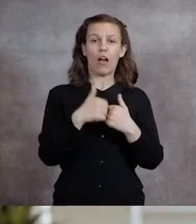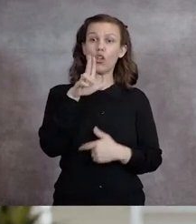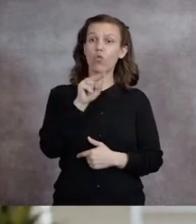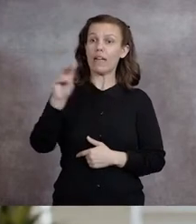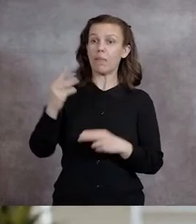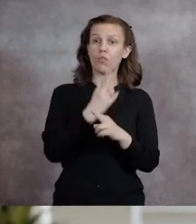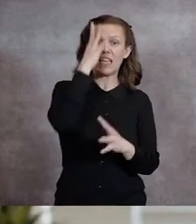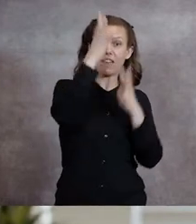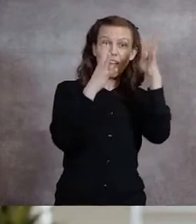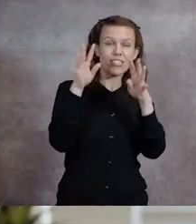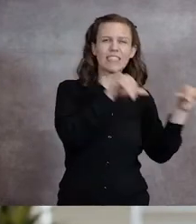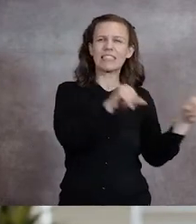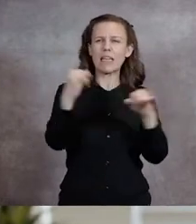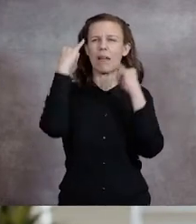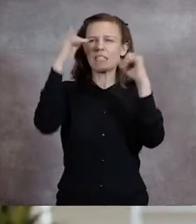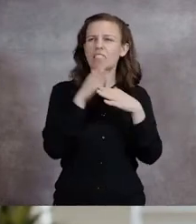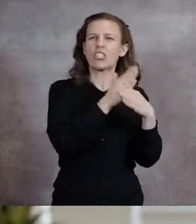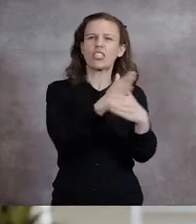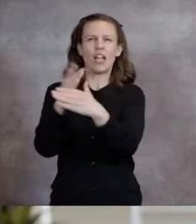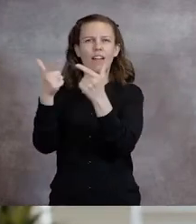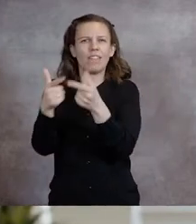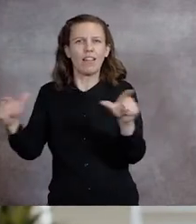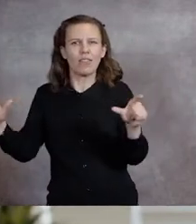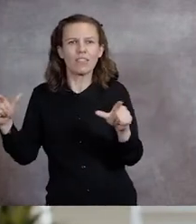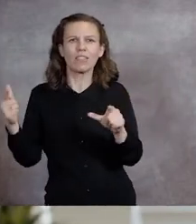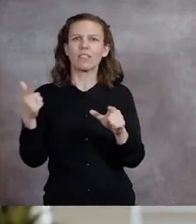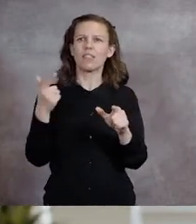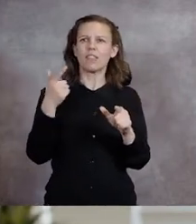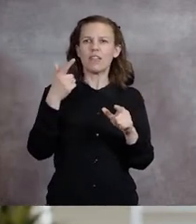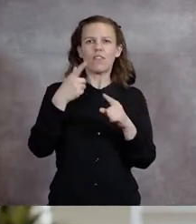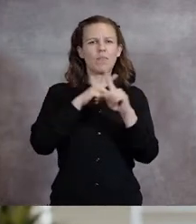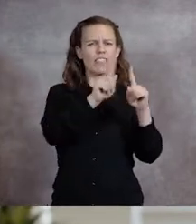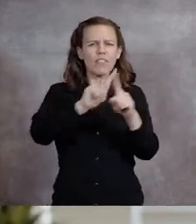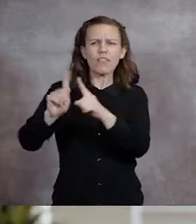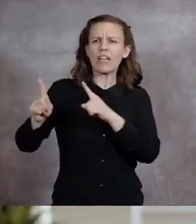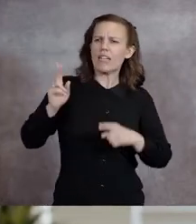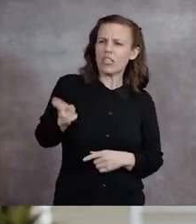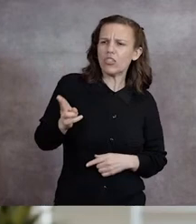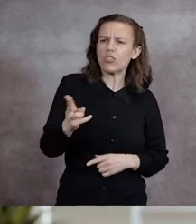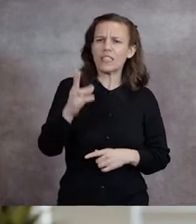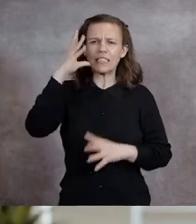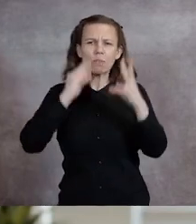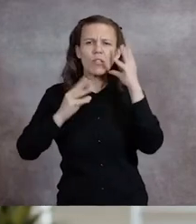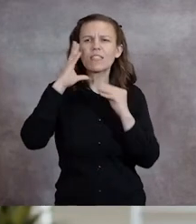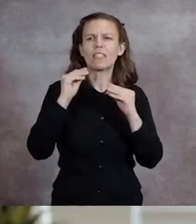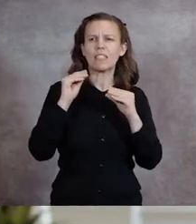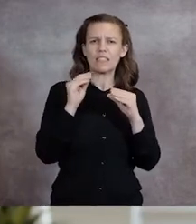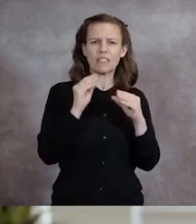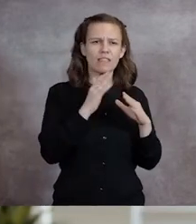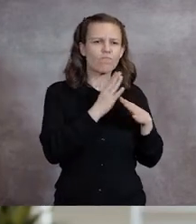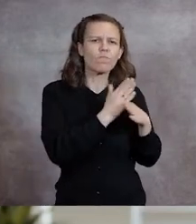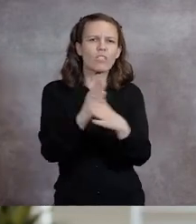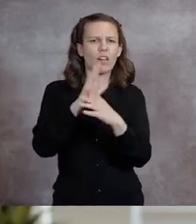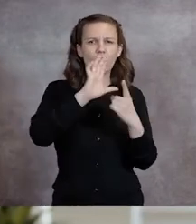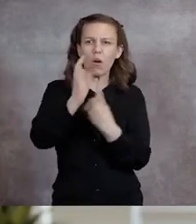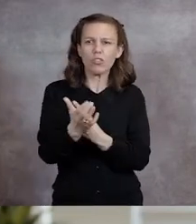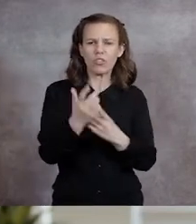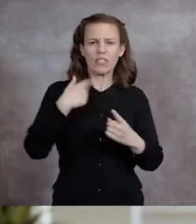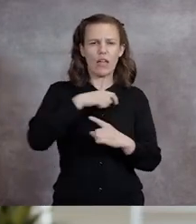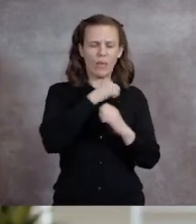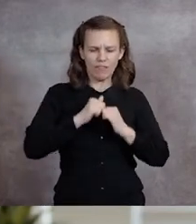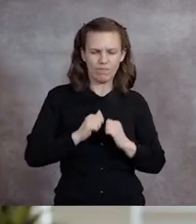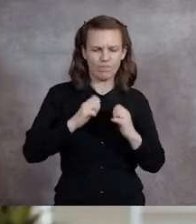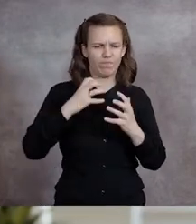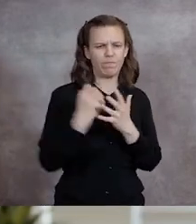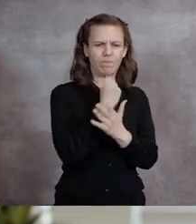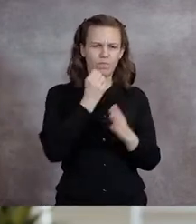derived of many histories, experiences, and cultures that we use to create meaning in our own community and in